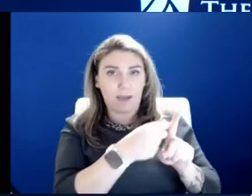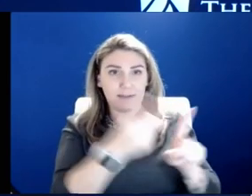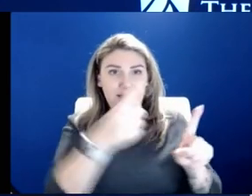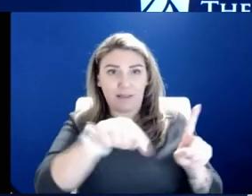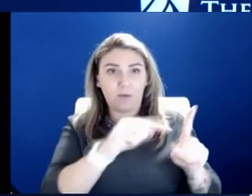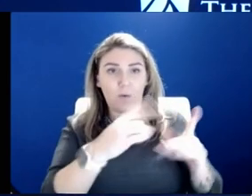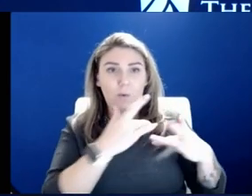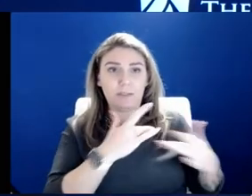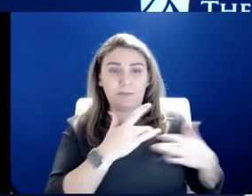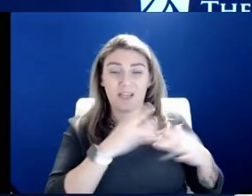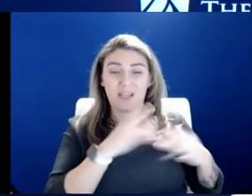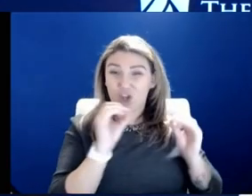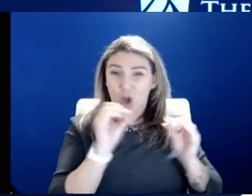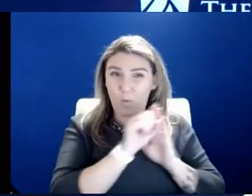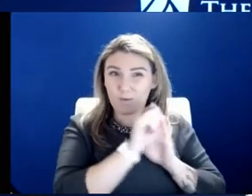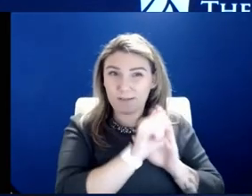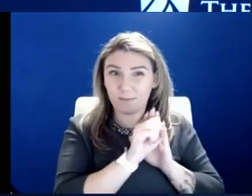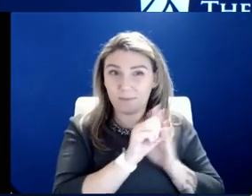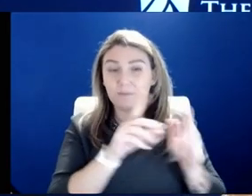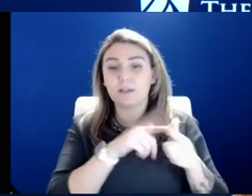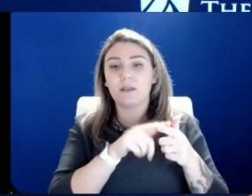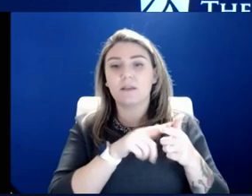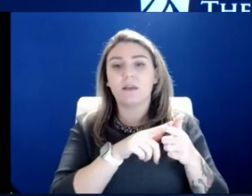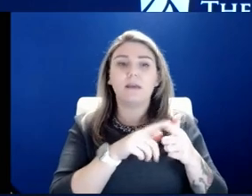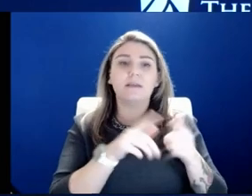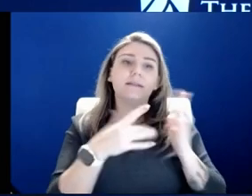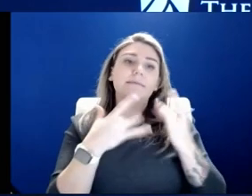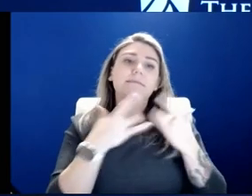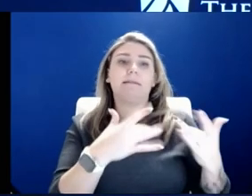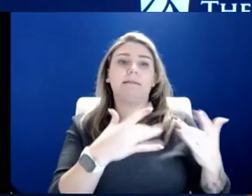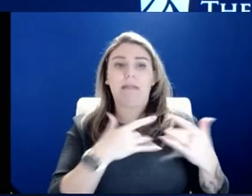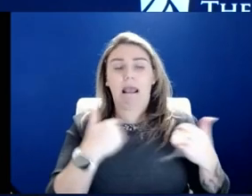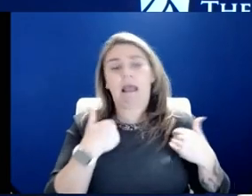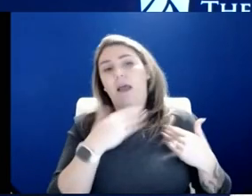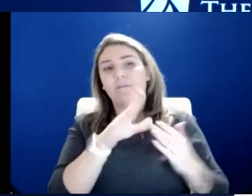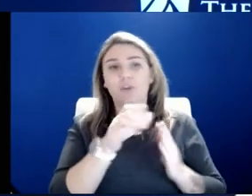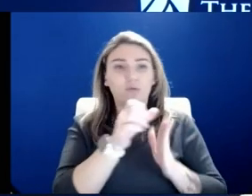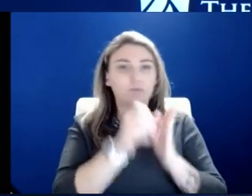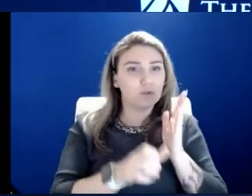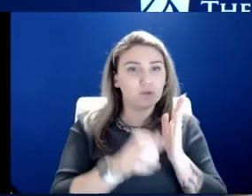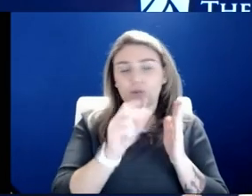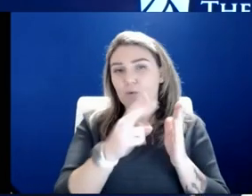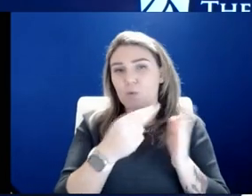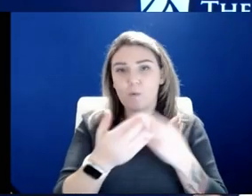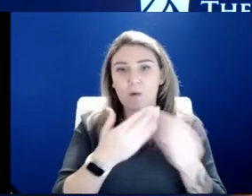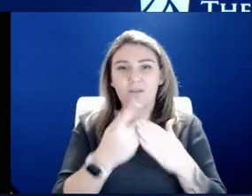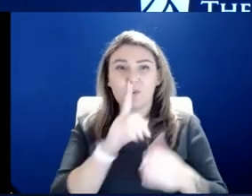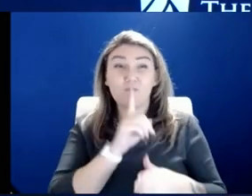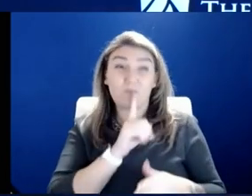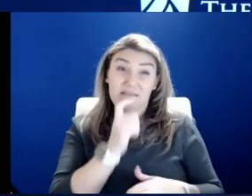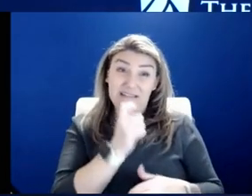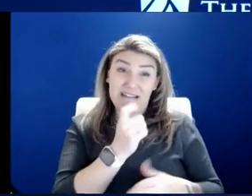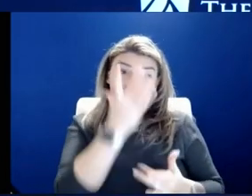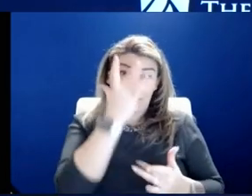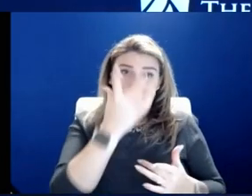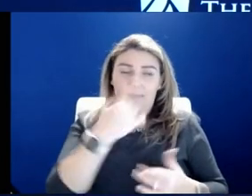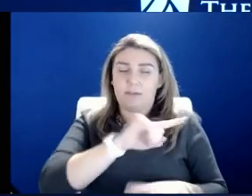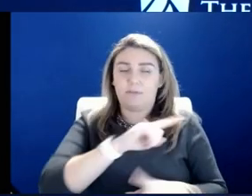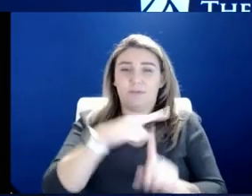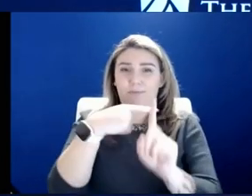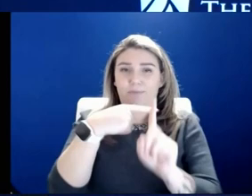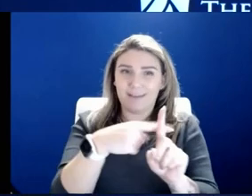asymptomatic. And they're the ones who tend to be able to go ahead and get their, their, their procedure to get their surgery, because they're really not sick. They're just positive. So